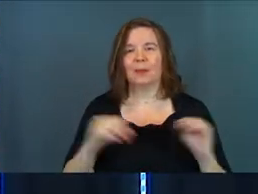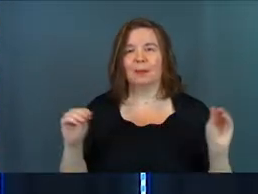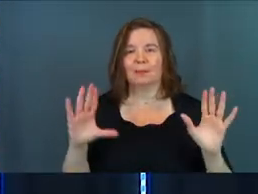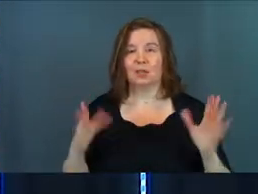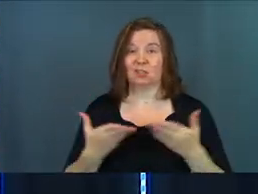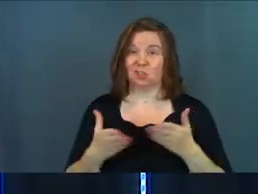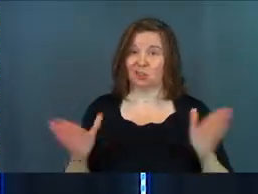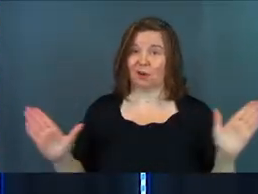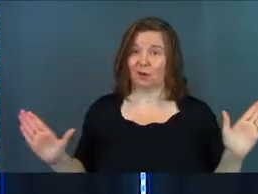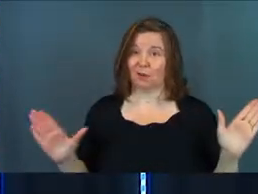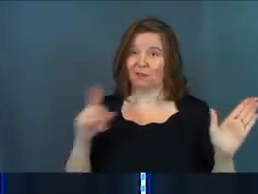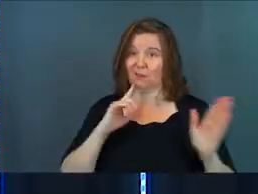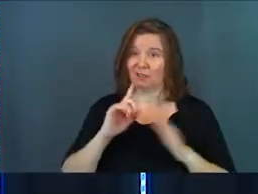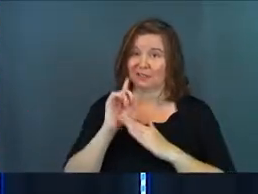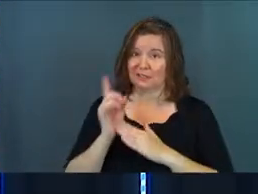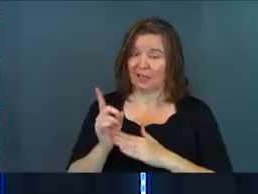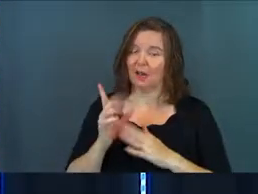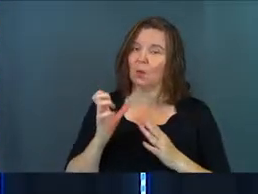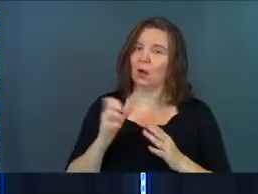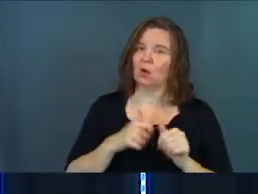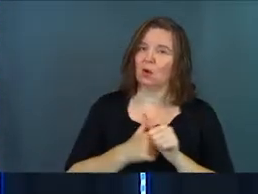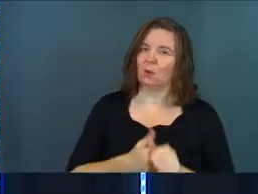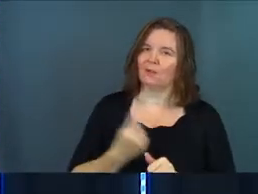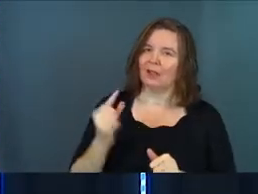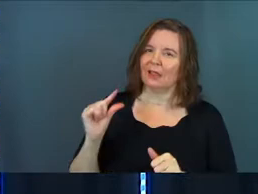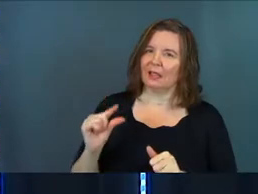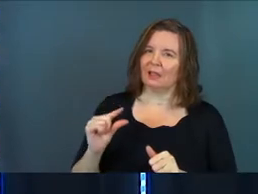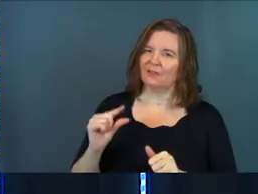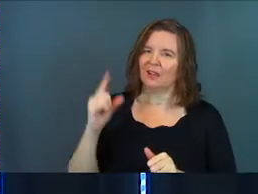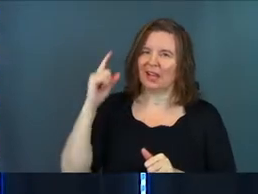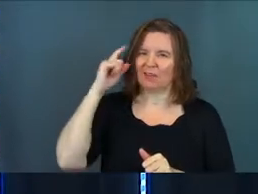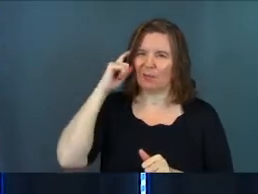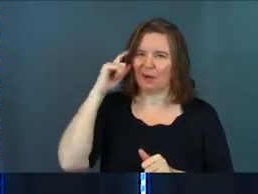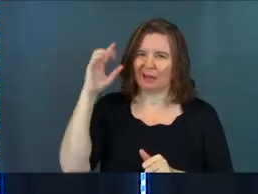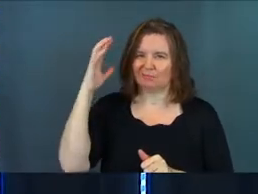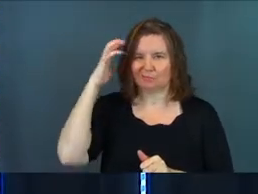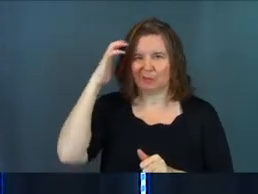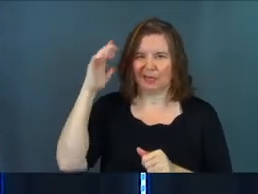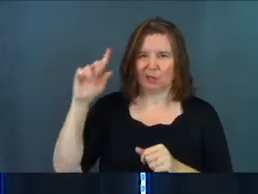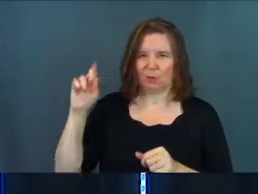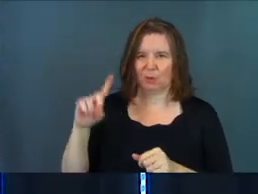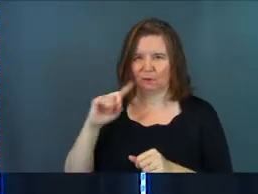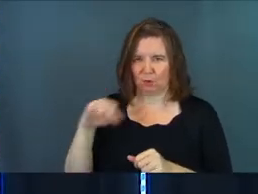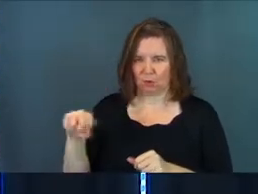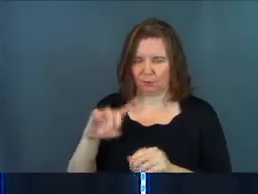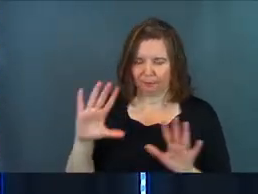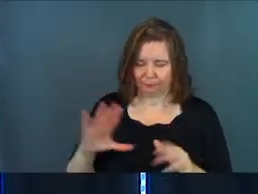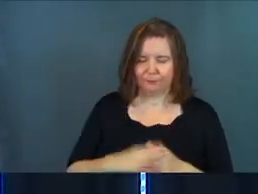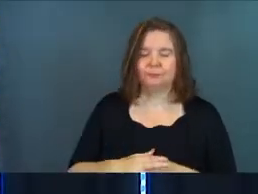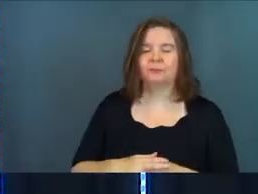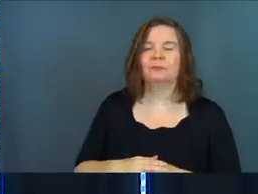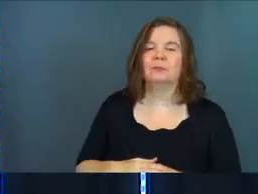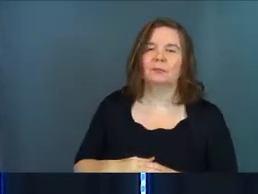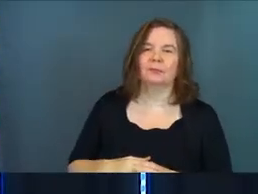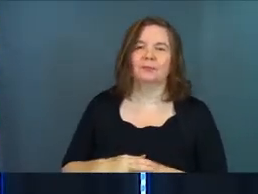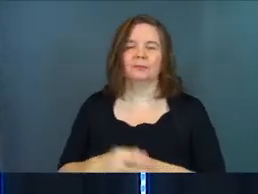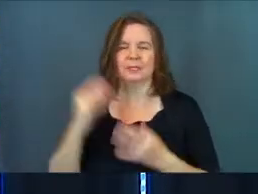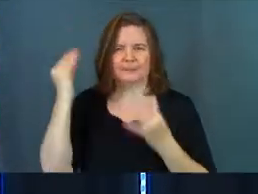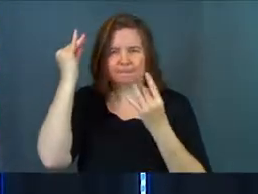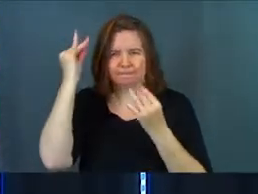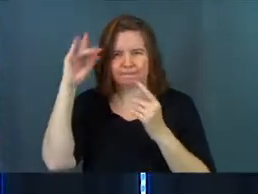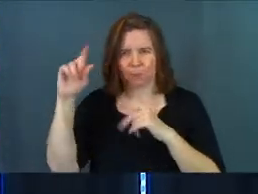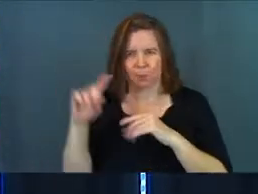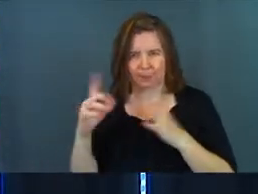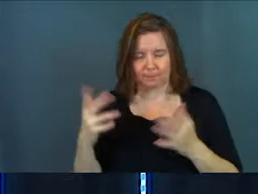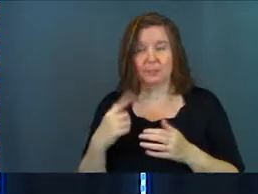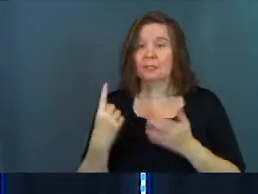miracles in general for a second. And I want to go after a little bit of a brainy question for you, Second Service. This brainy question is this.